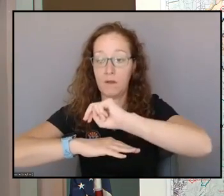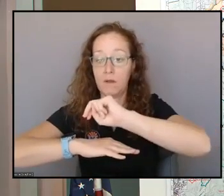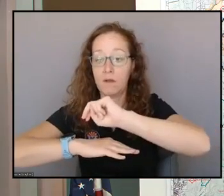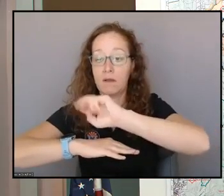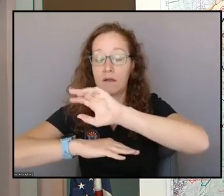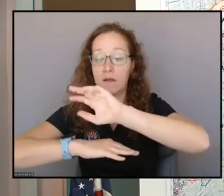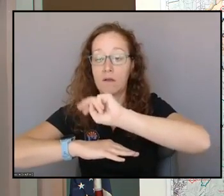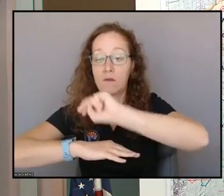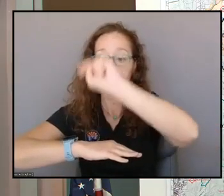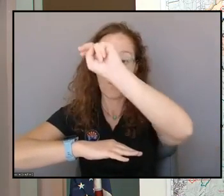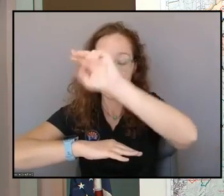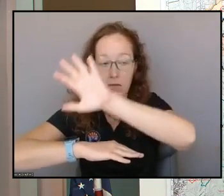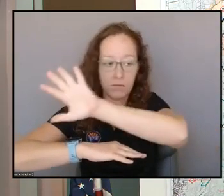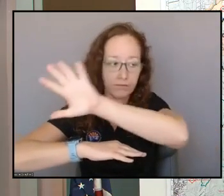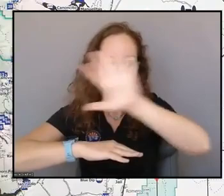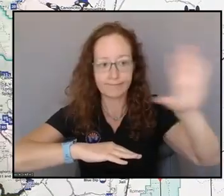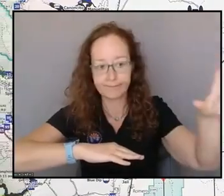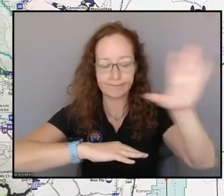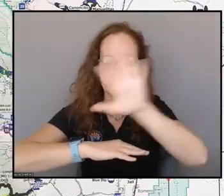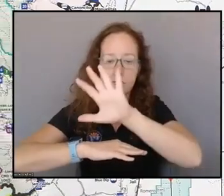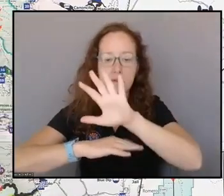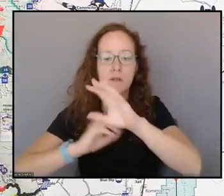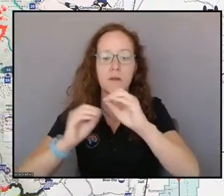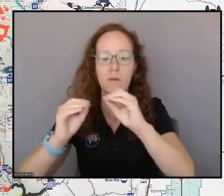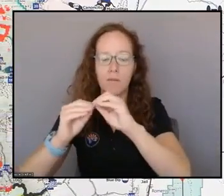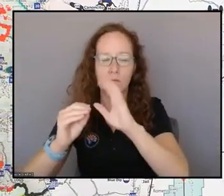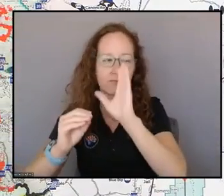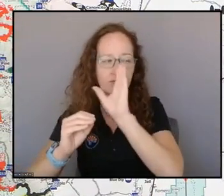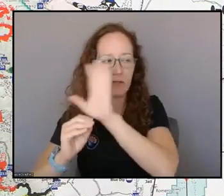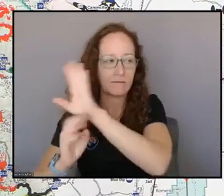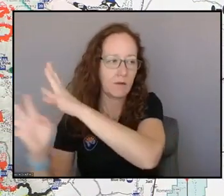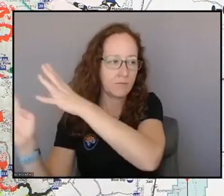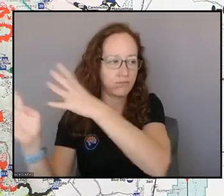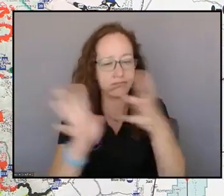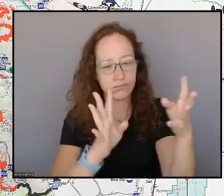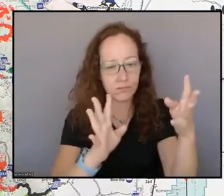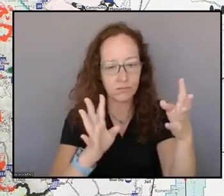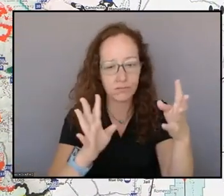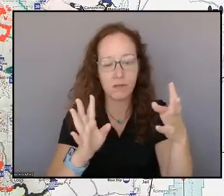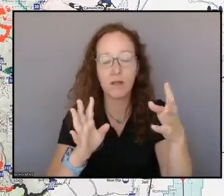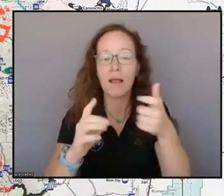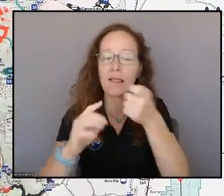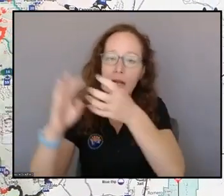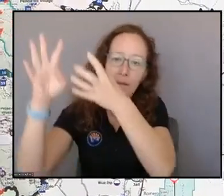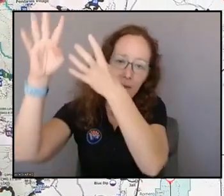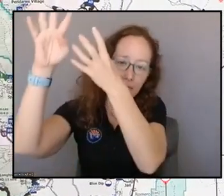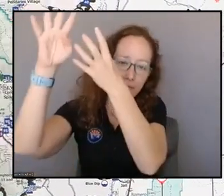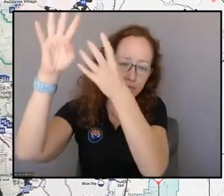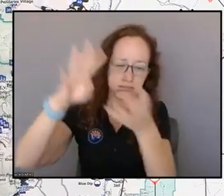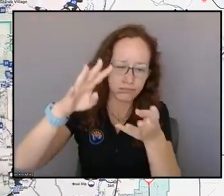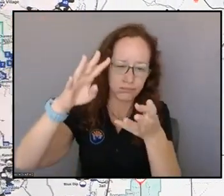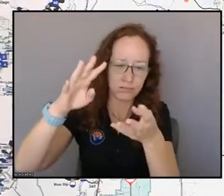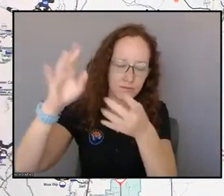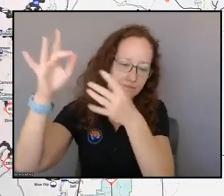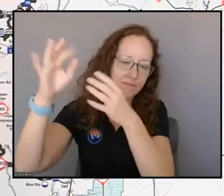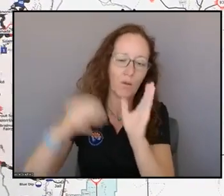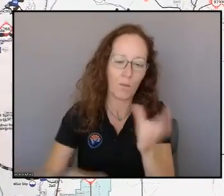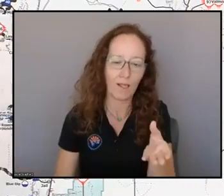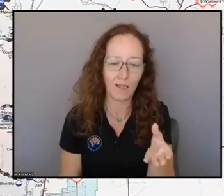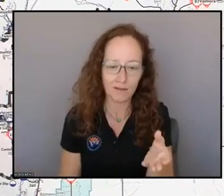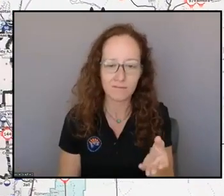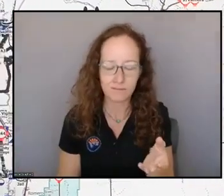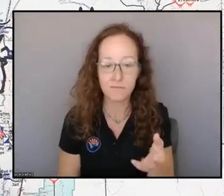when we start to see a little bit more of a due west, and then a breadth of north. So, what's causing this?